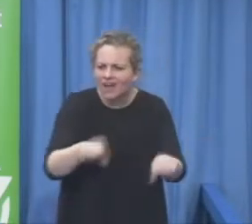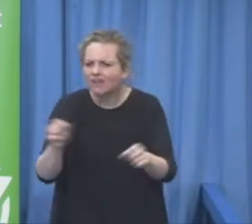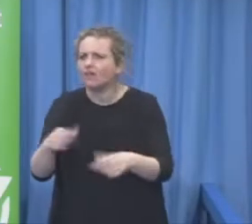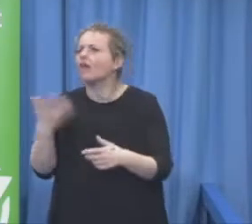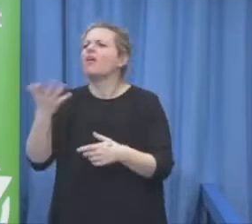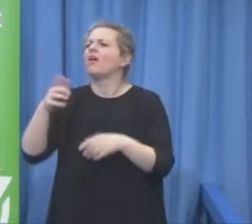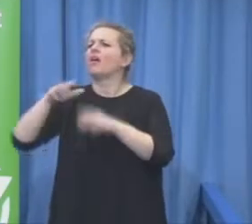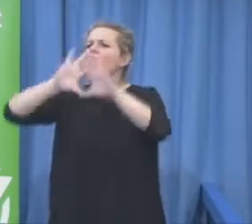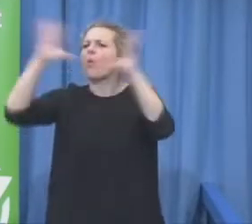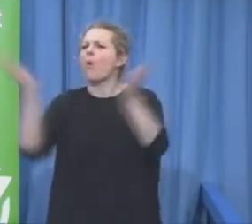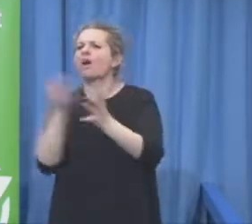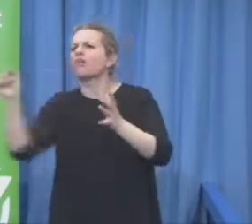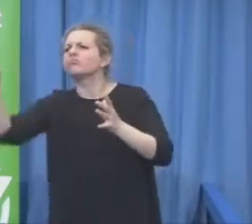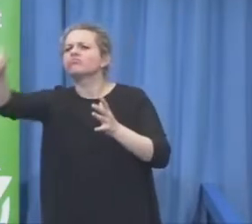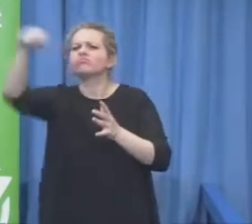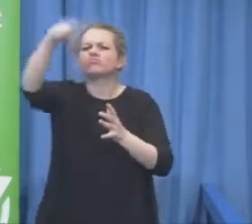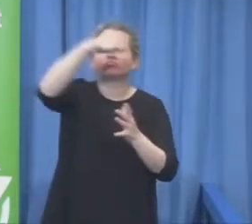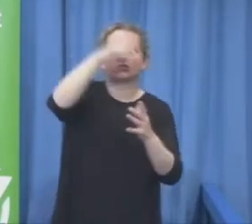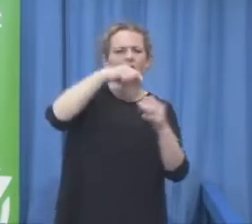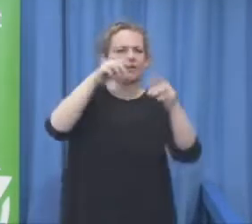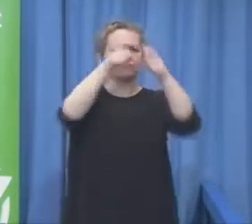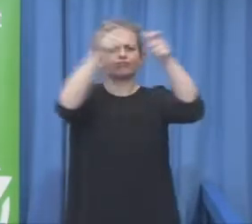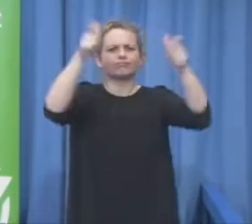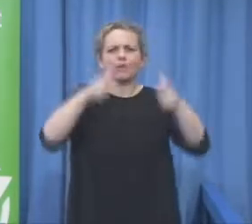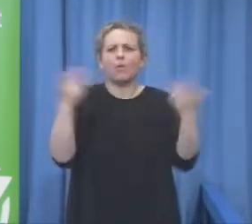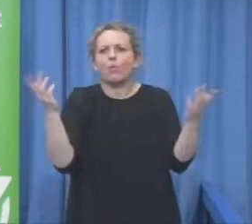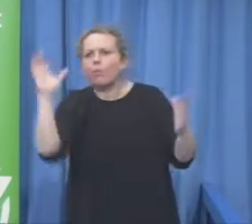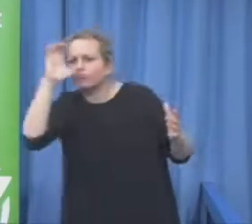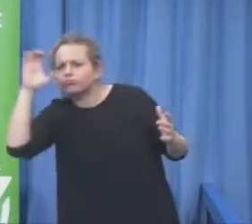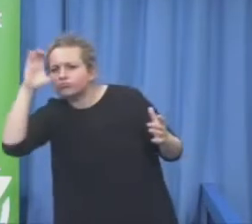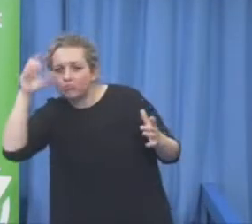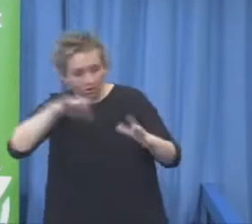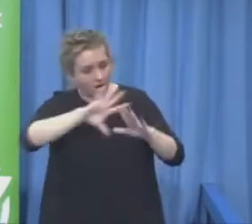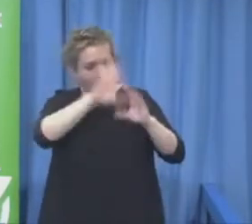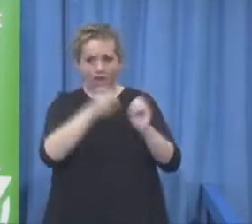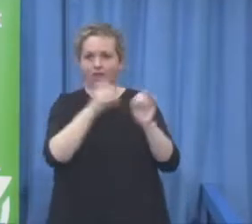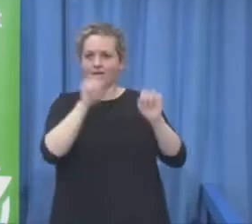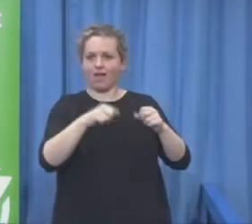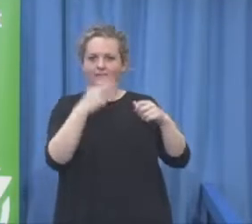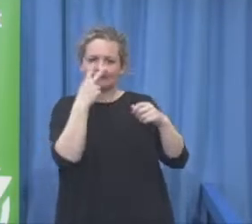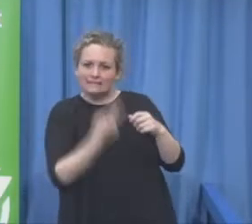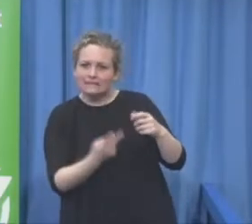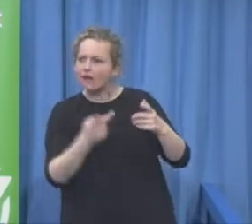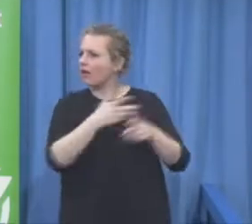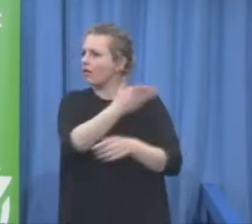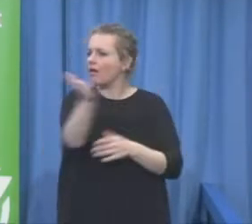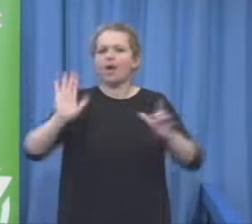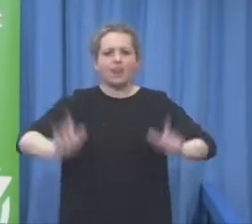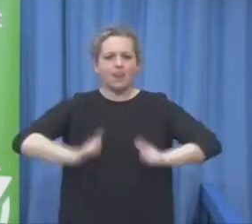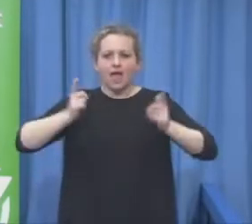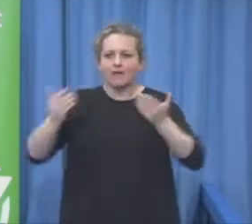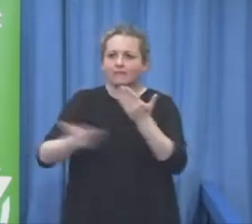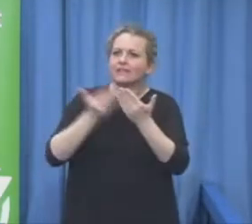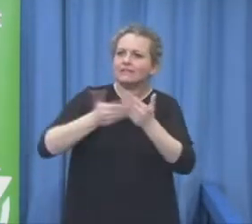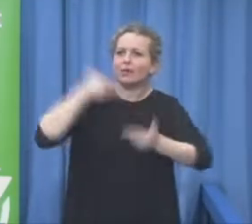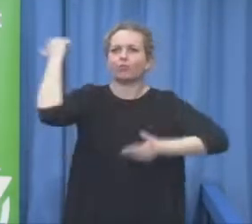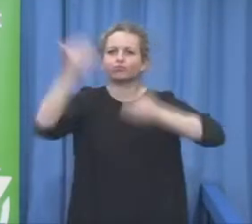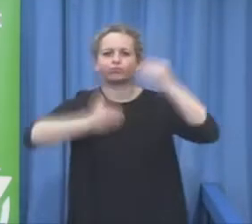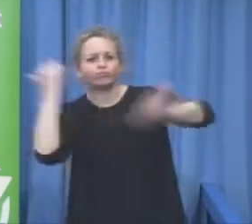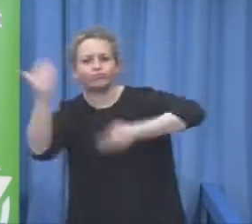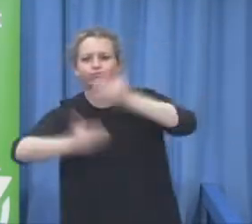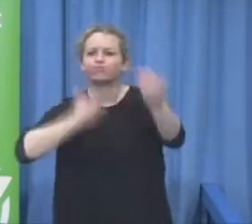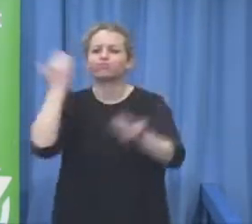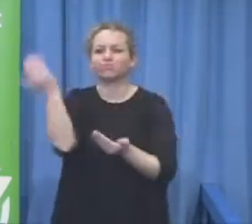high school and junior high school with the government people we presentation the new